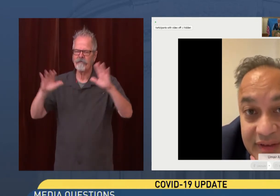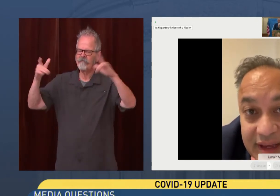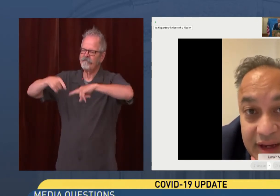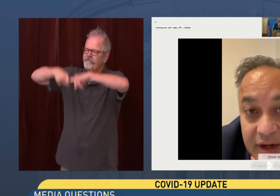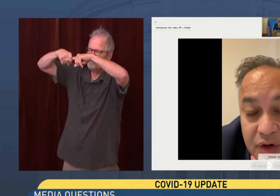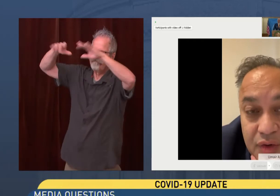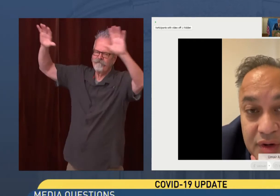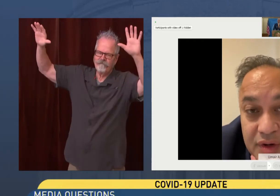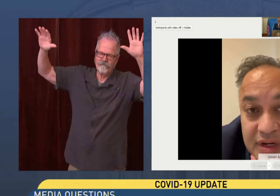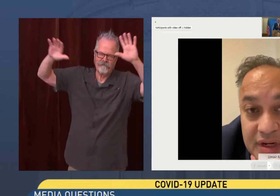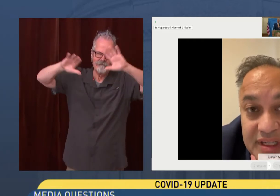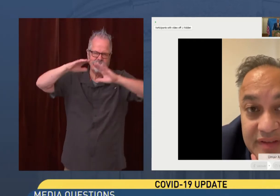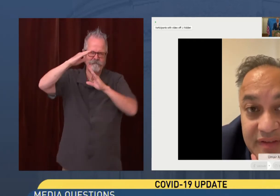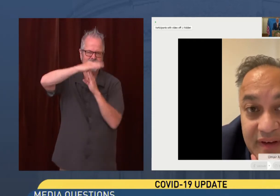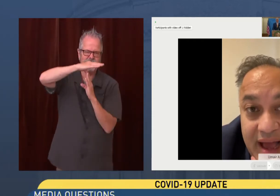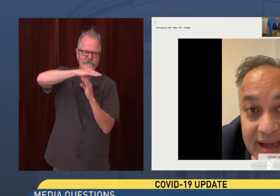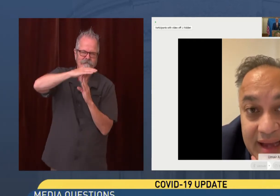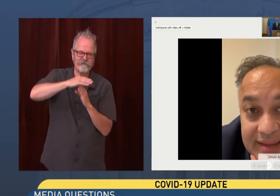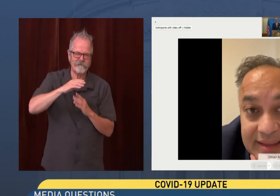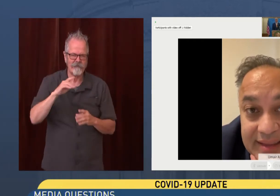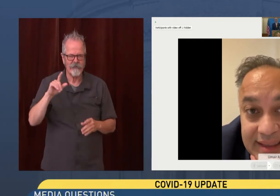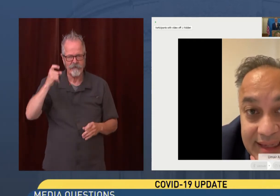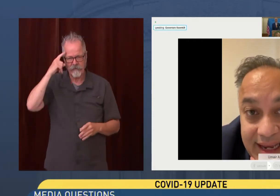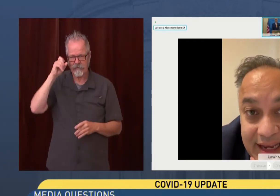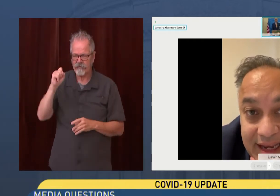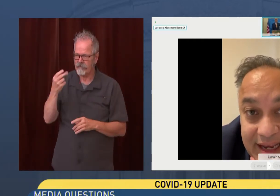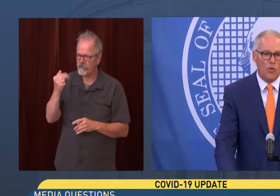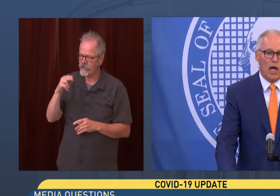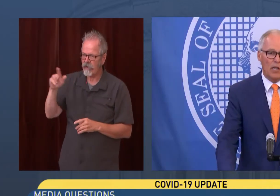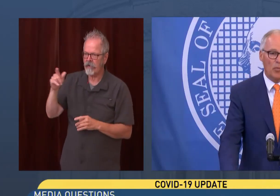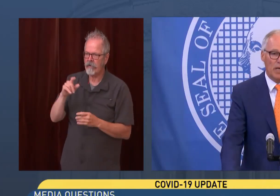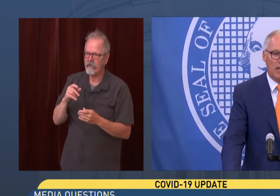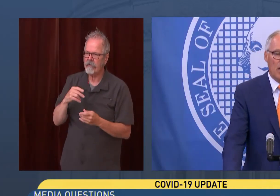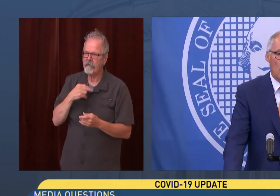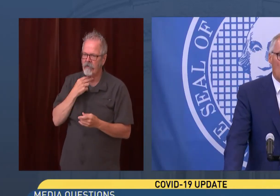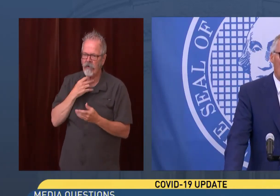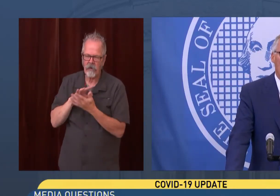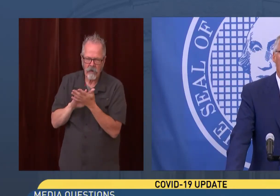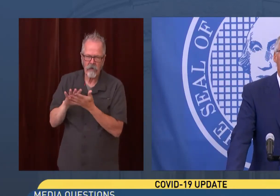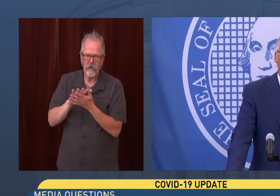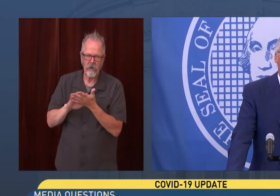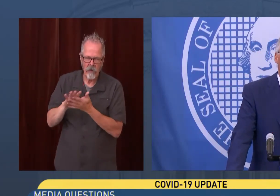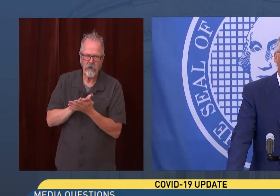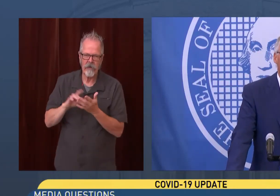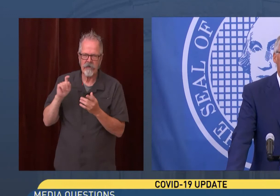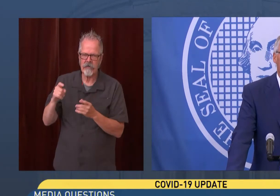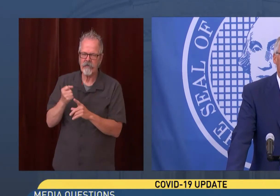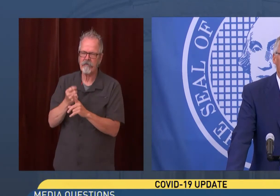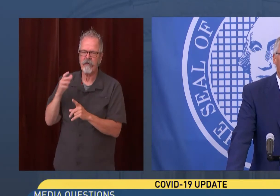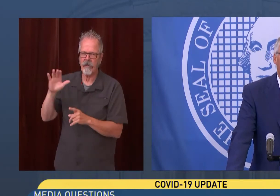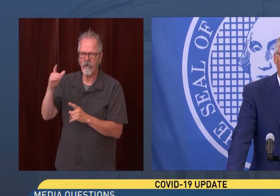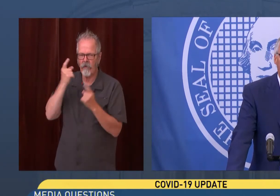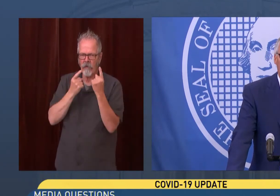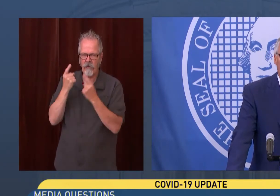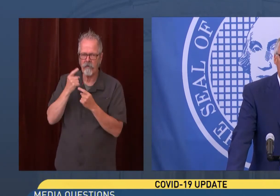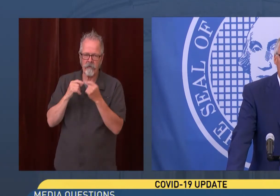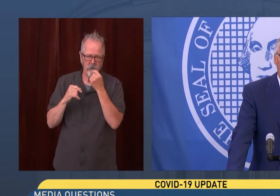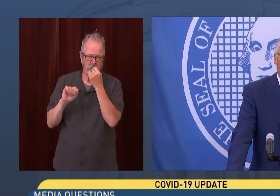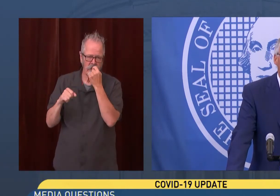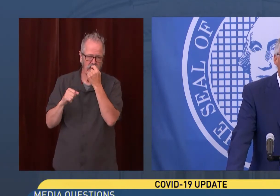Dr. Shaw, let me just continue your thought a little bit. We do have hopes that the power...